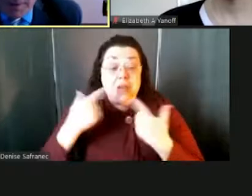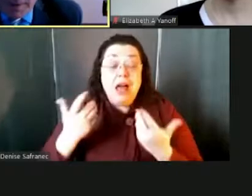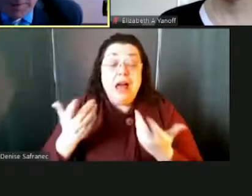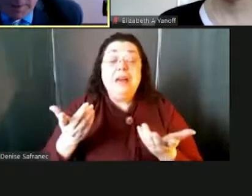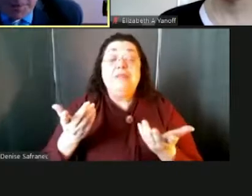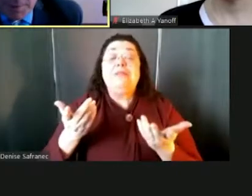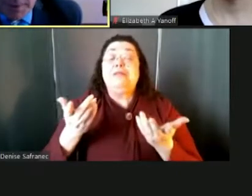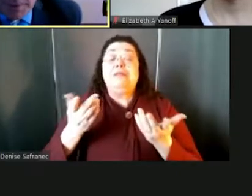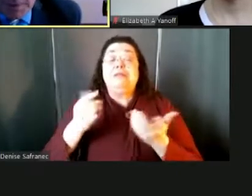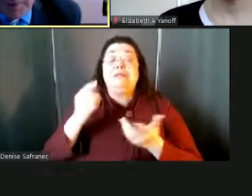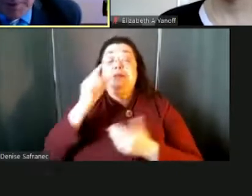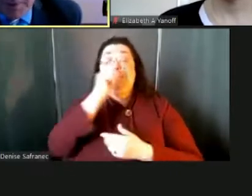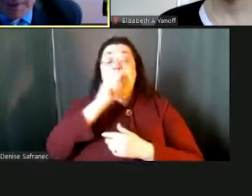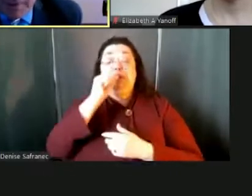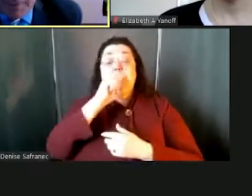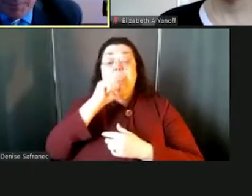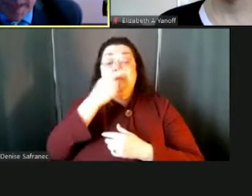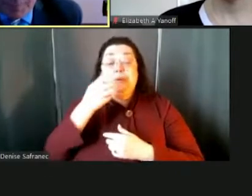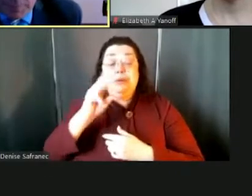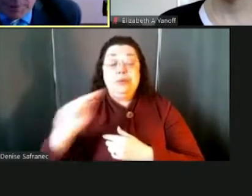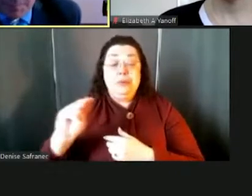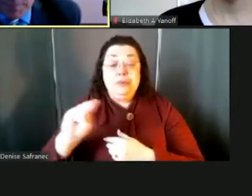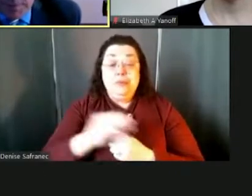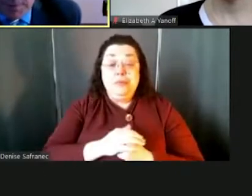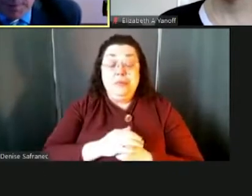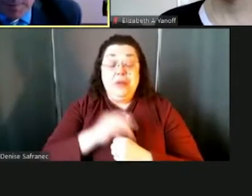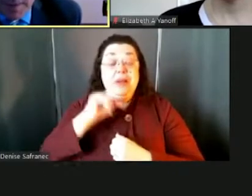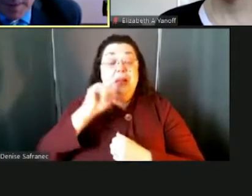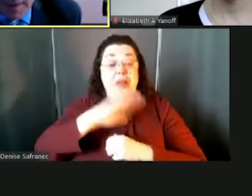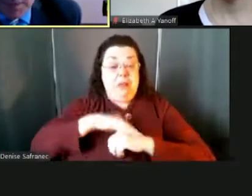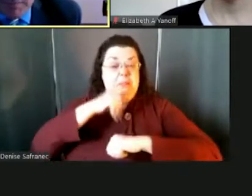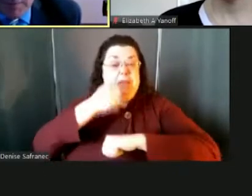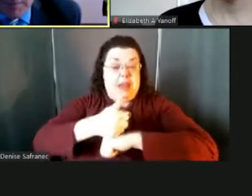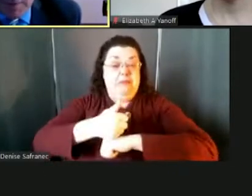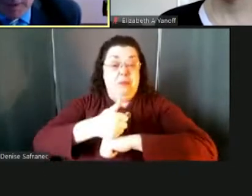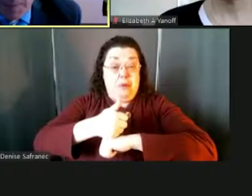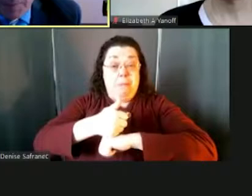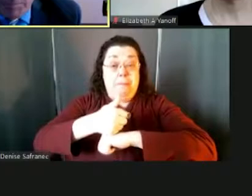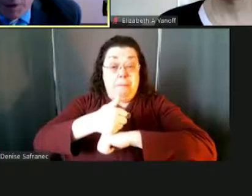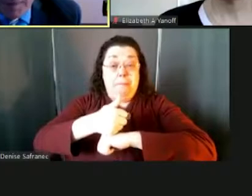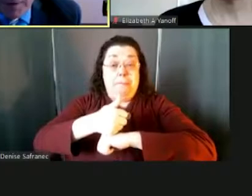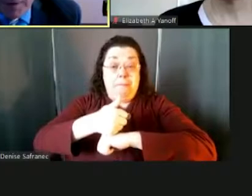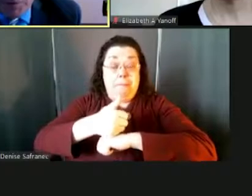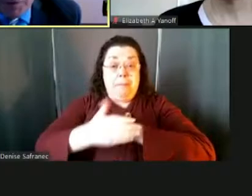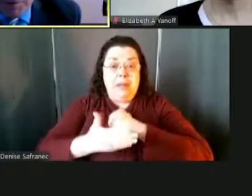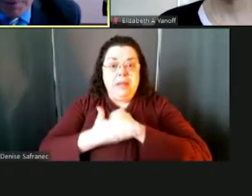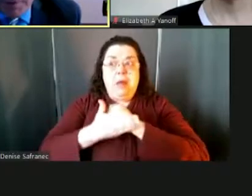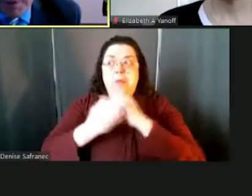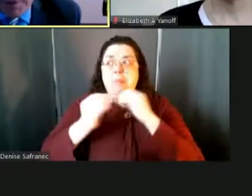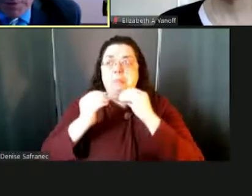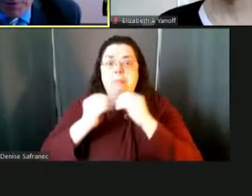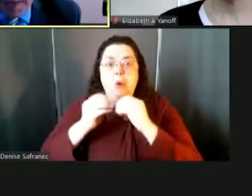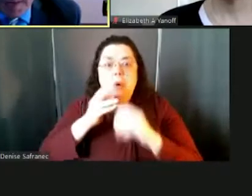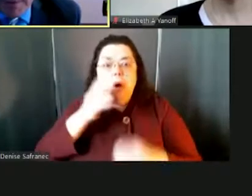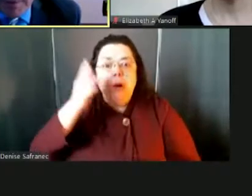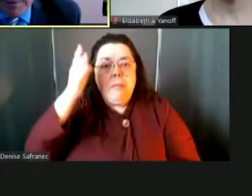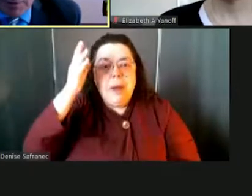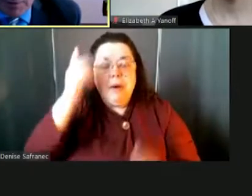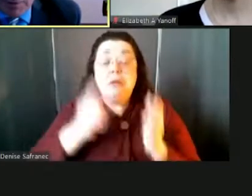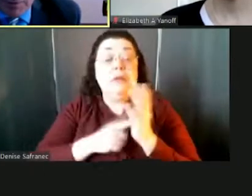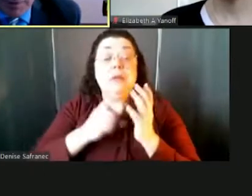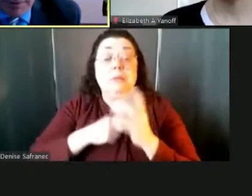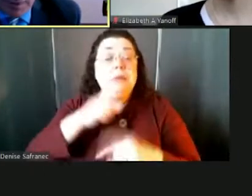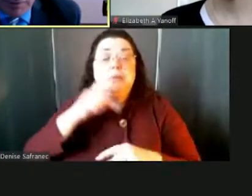And in some cases that platform hasn't enabled more parents who typically could not,